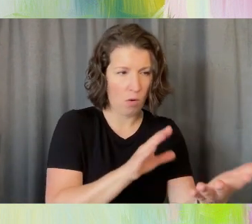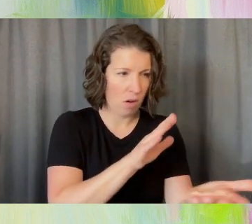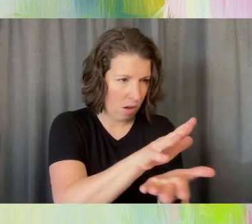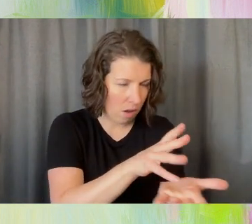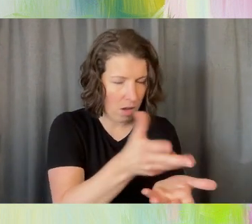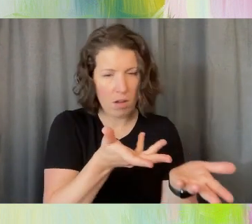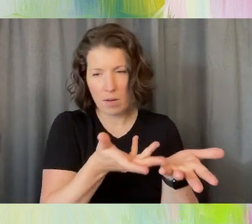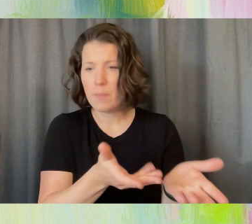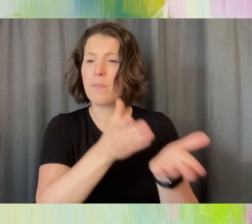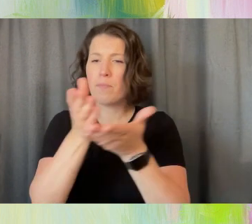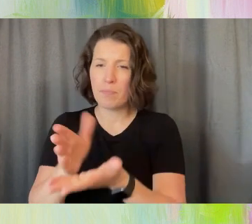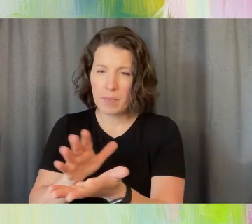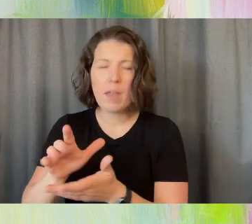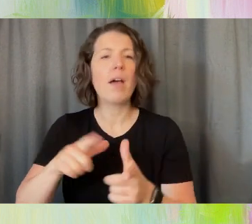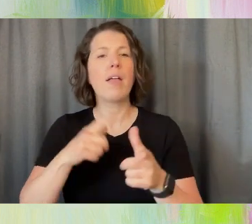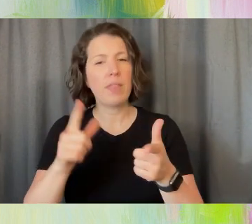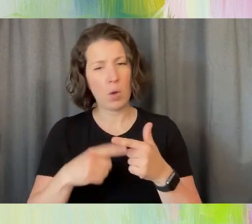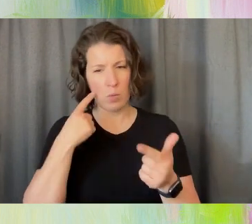themes emerge.